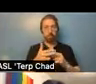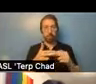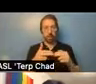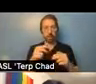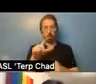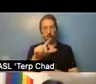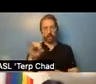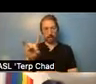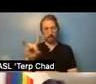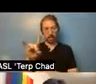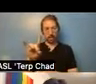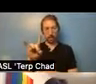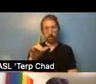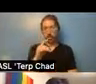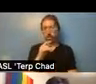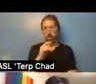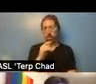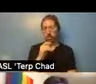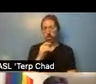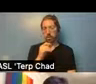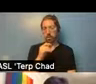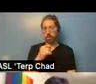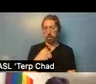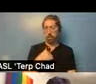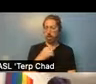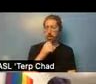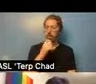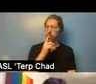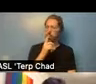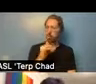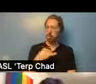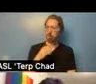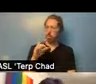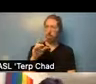I'm like, I'm not sure if I'm looking at something.